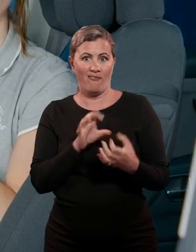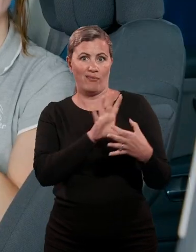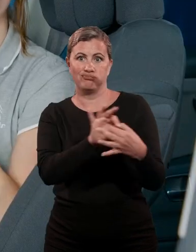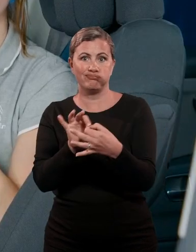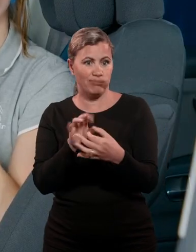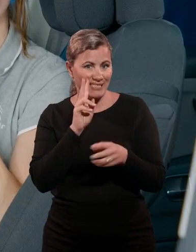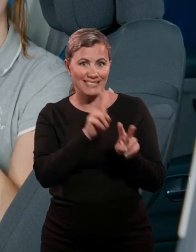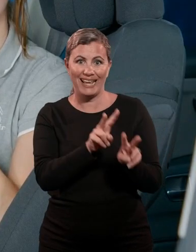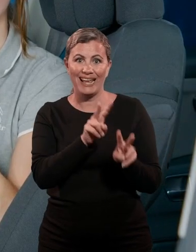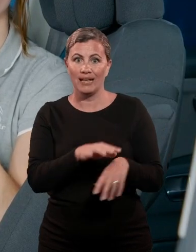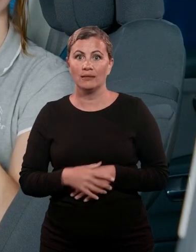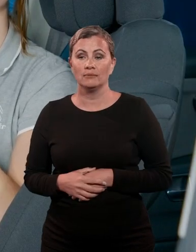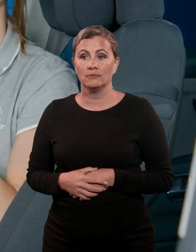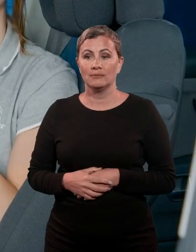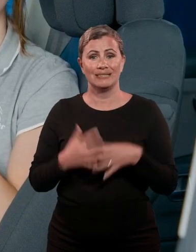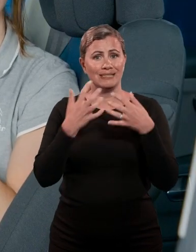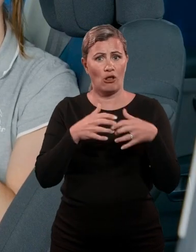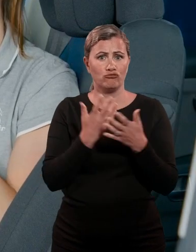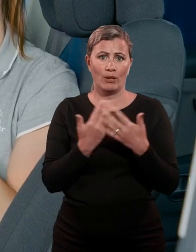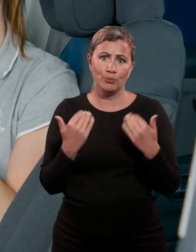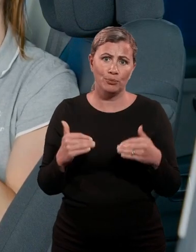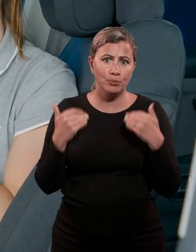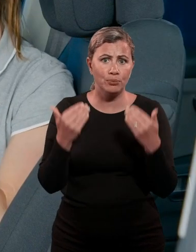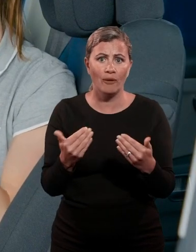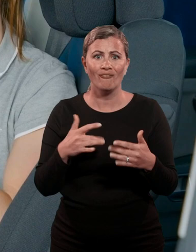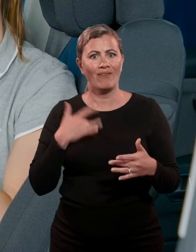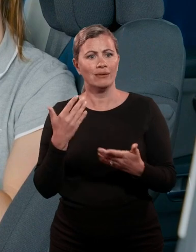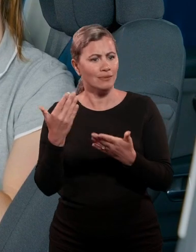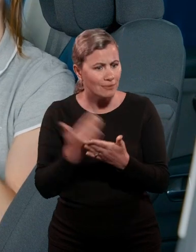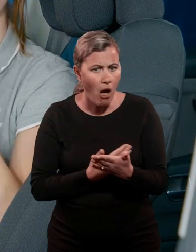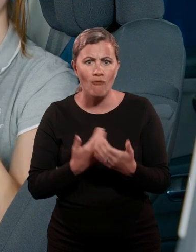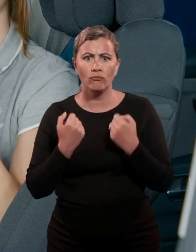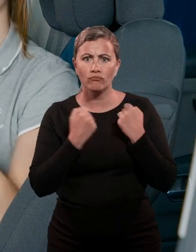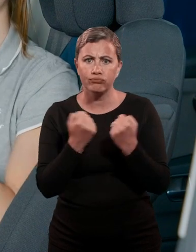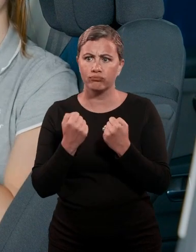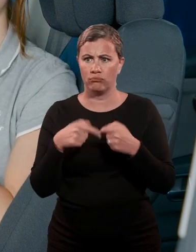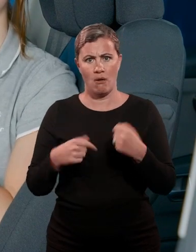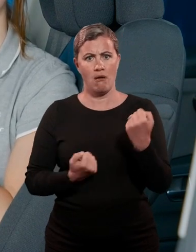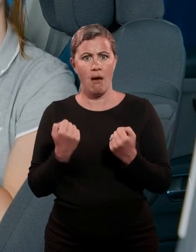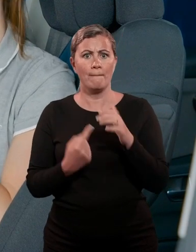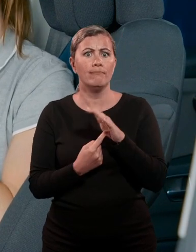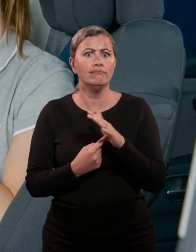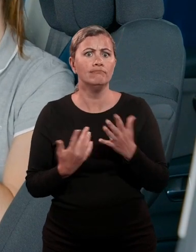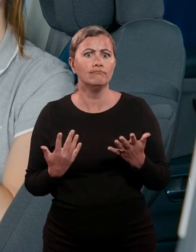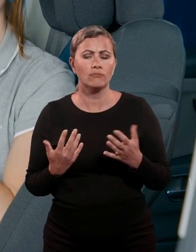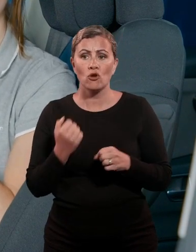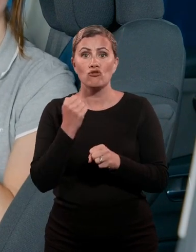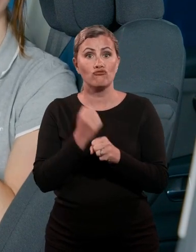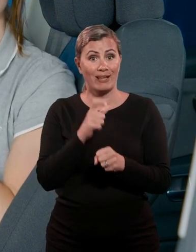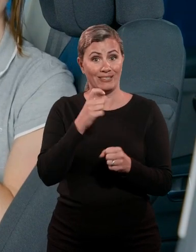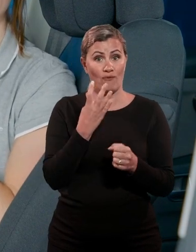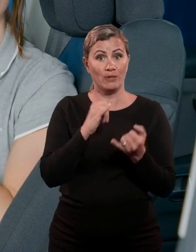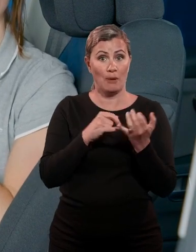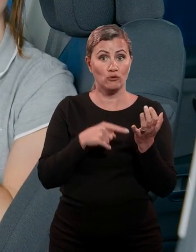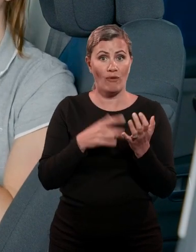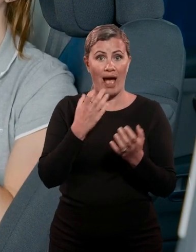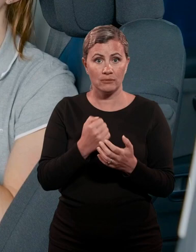Technology is also at the forefront when it comes to feeling safe and confident behind the wheel. Grand C4 Space Tourer has up to 15 driving